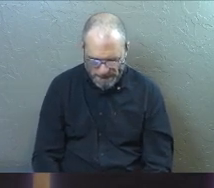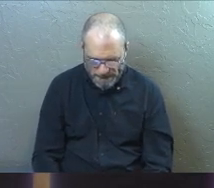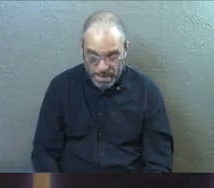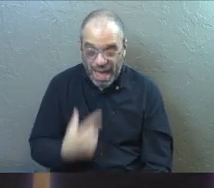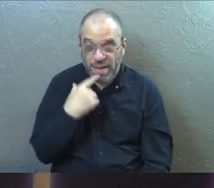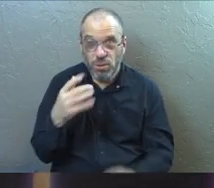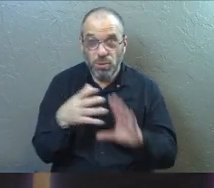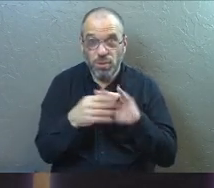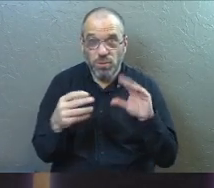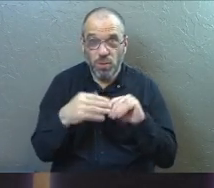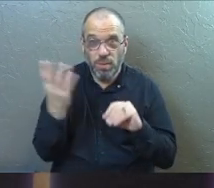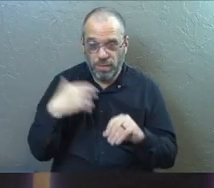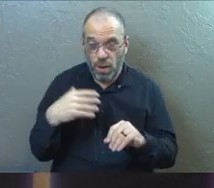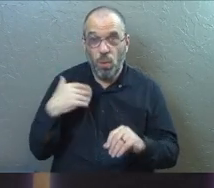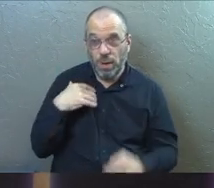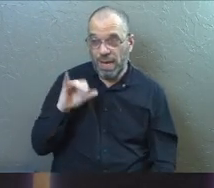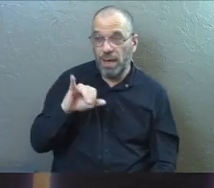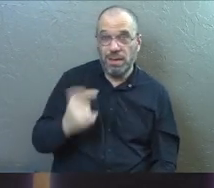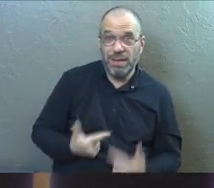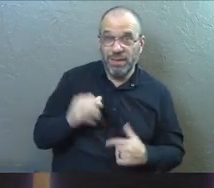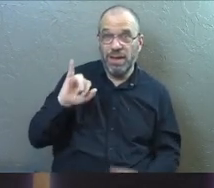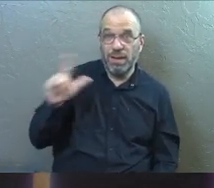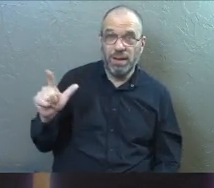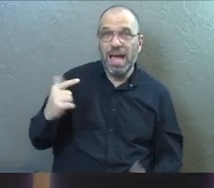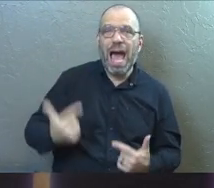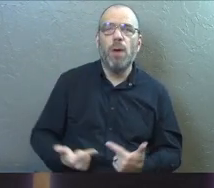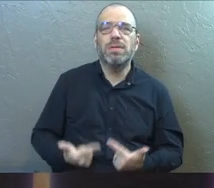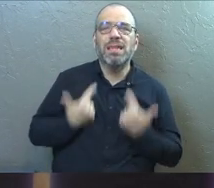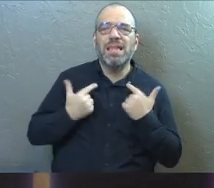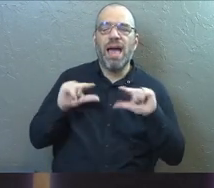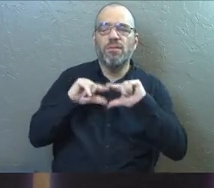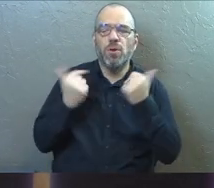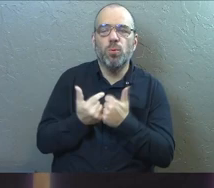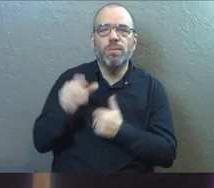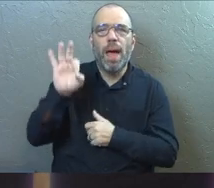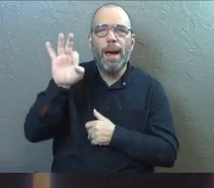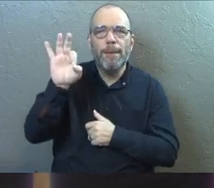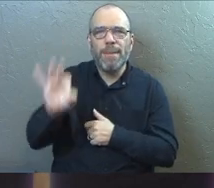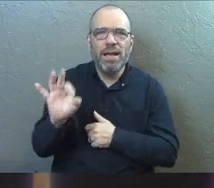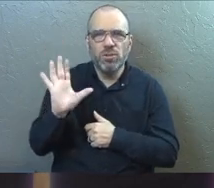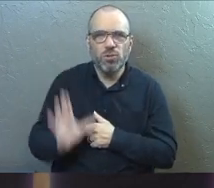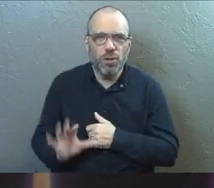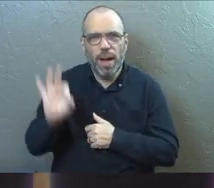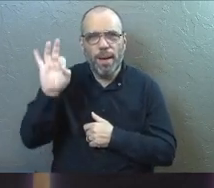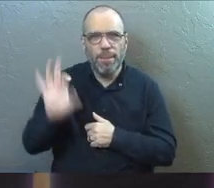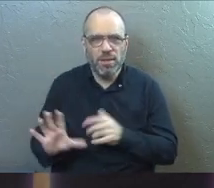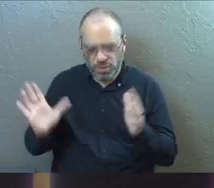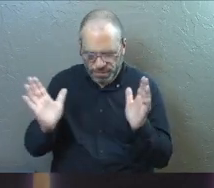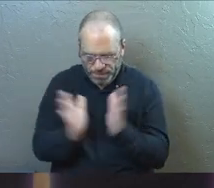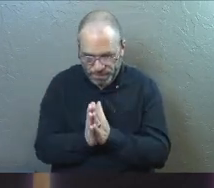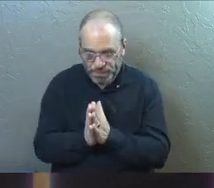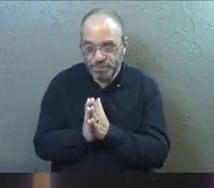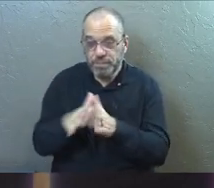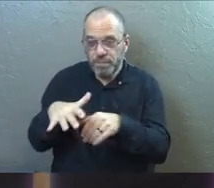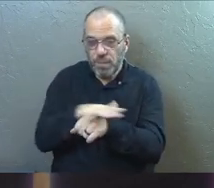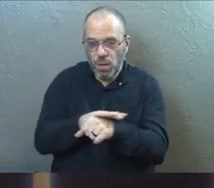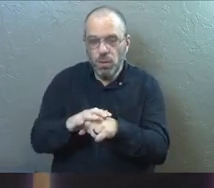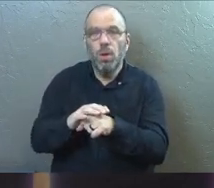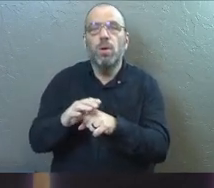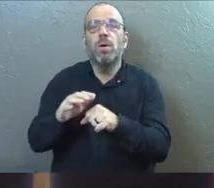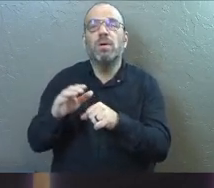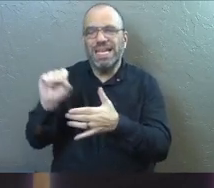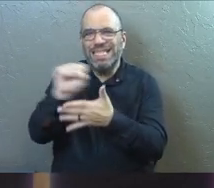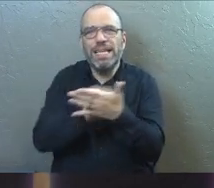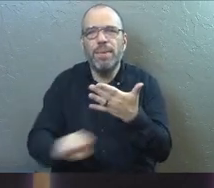I've told this story before. Back when I was in Illinois, I was the life groups pastor there for a long time. And there was a local seminary and they